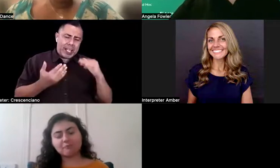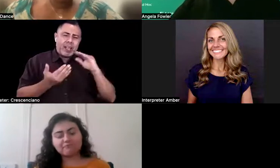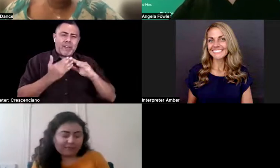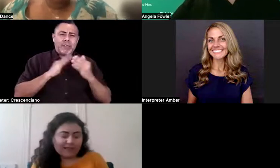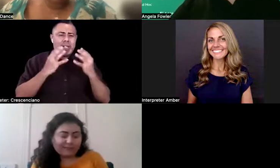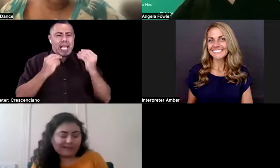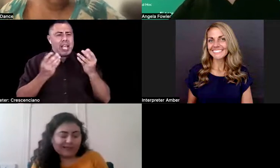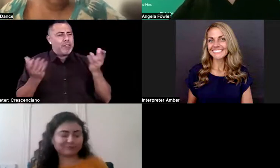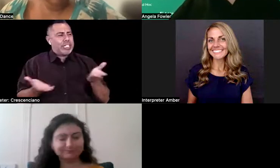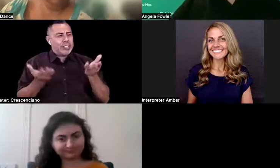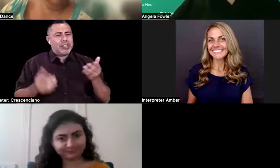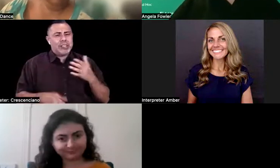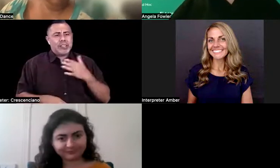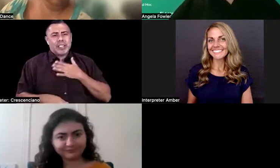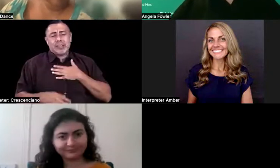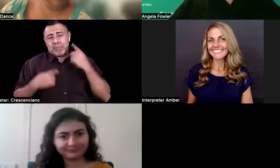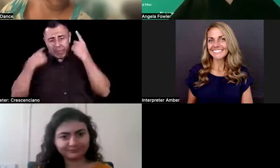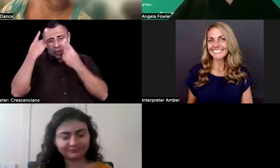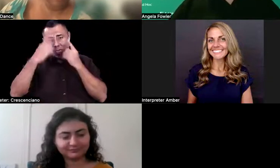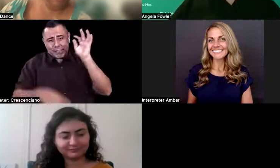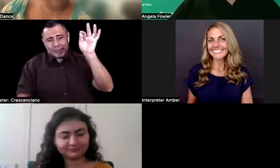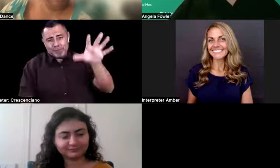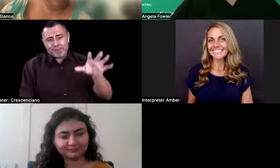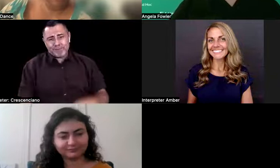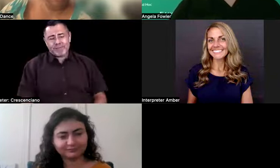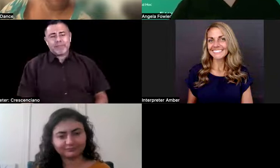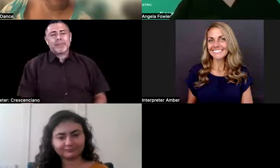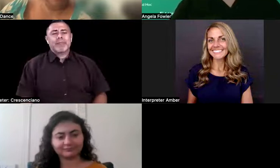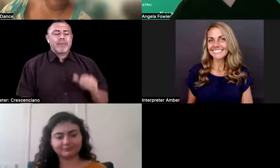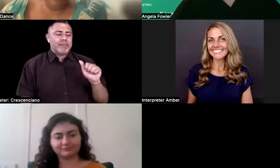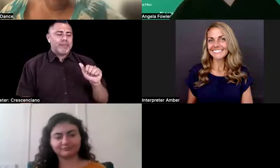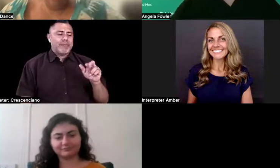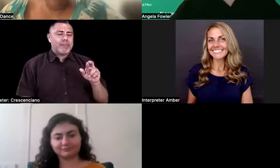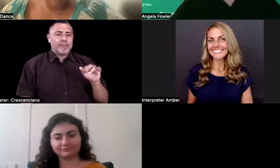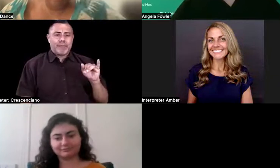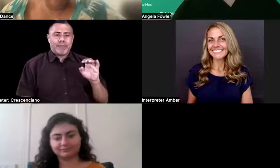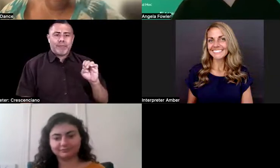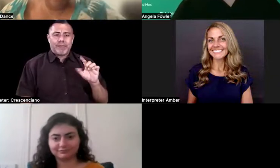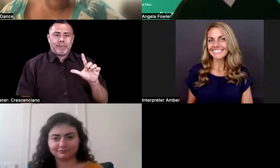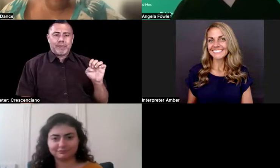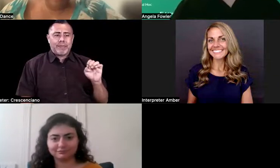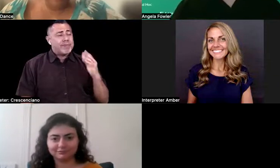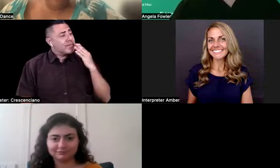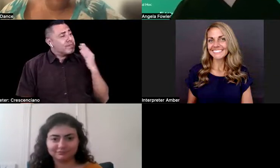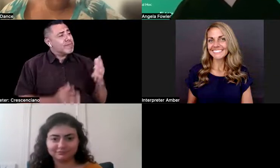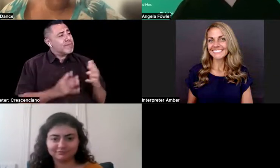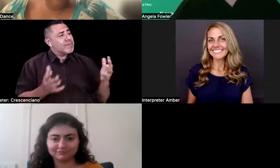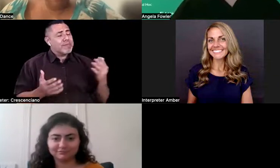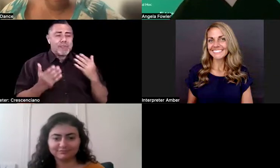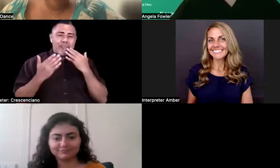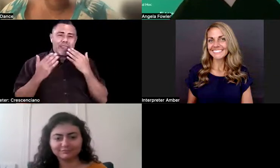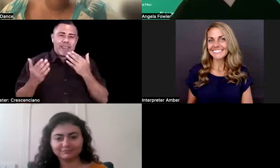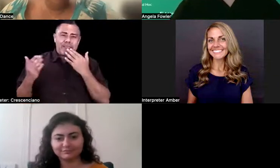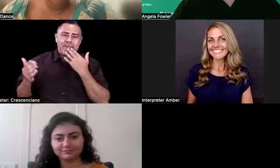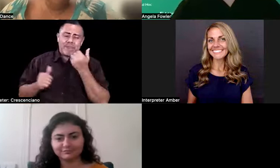So that's my thought. Thank you so much. And thank you to all of our panelists for just your